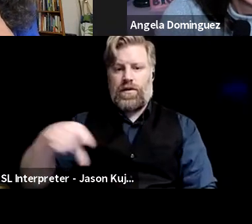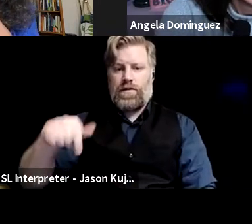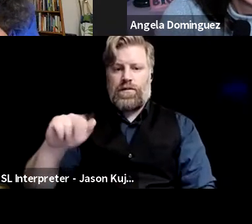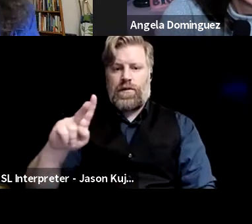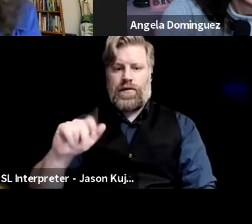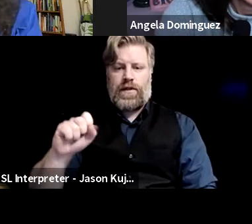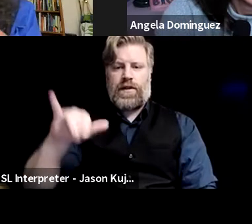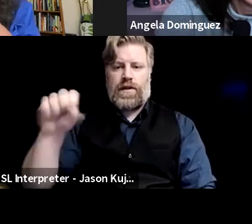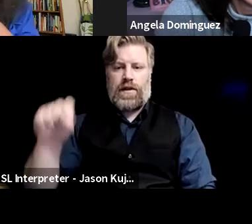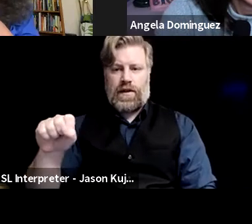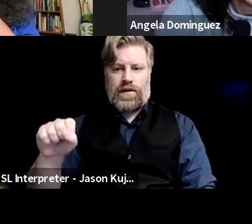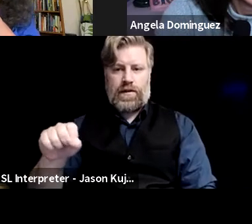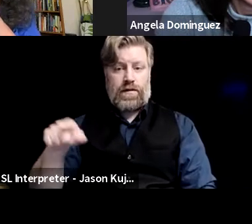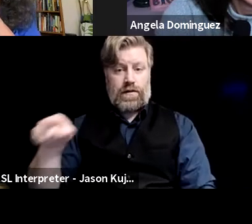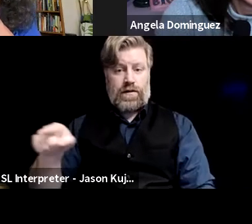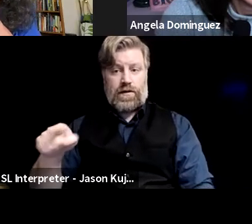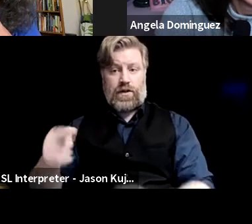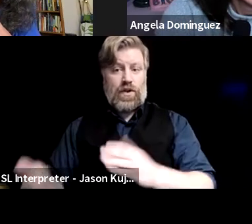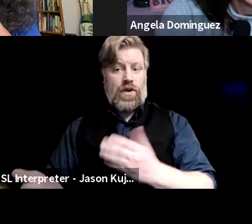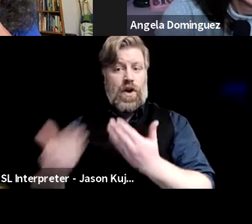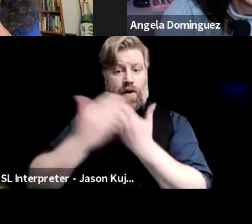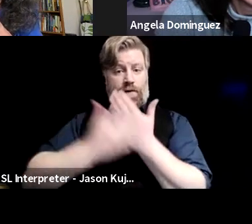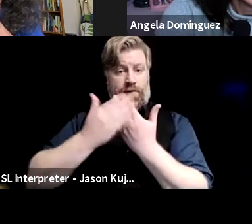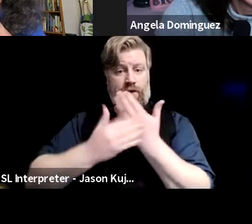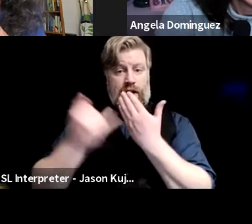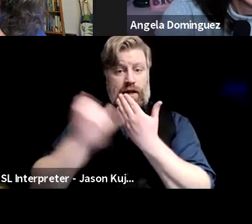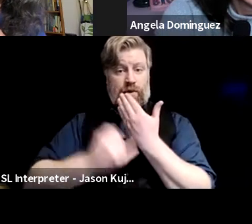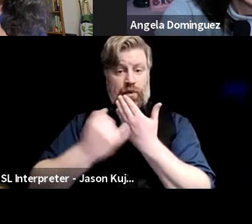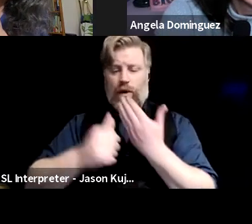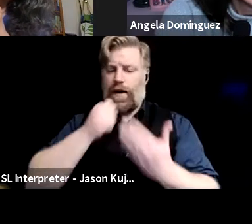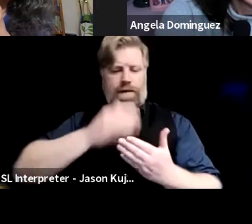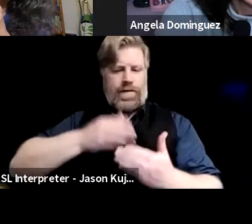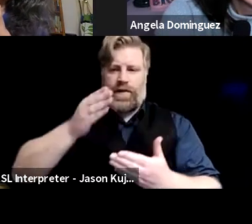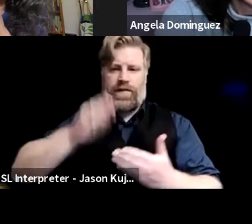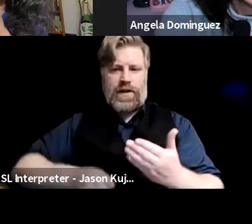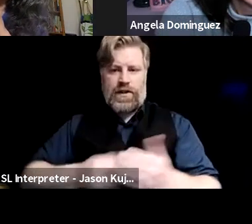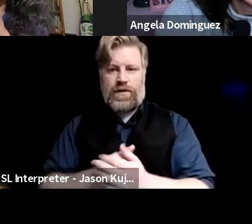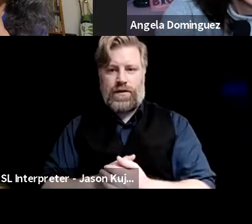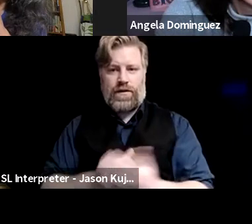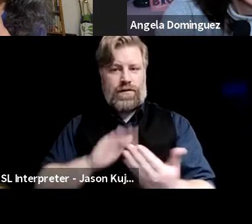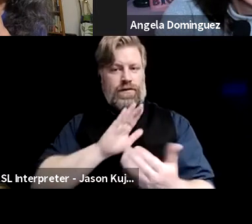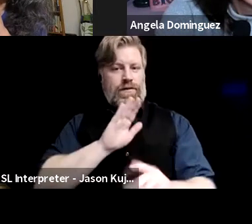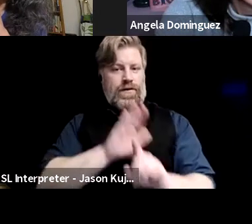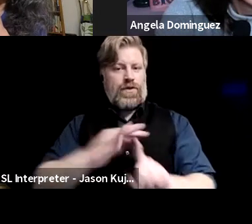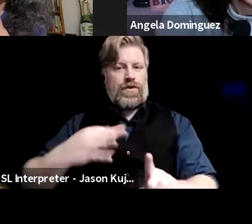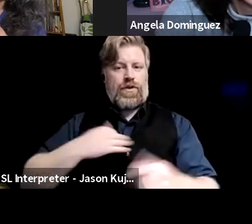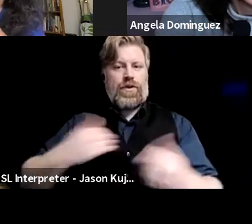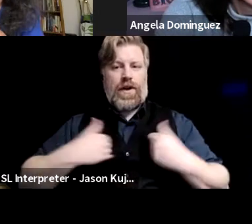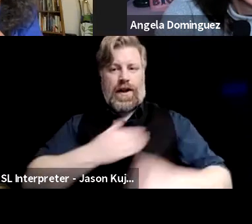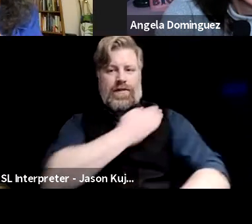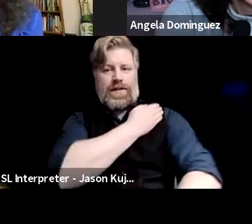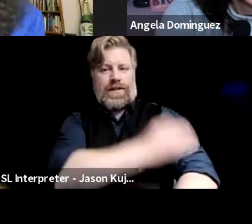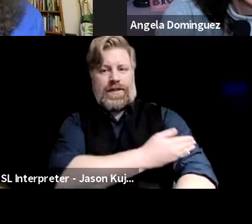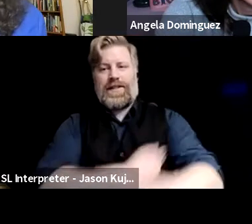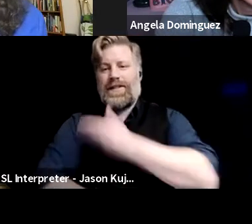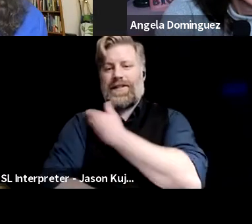a finished, um, cover illustration. We made his, his shirt now has sleeves. It's more of a guayabera instead